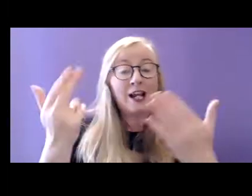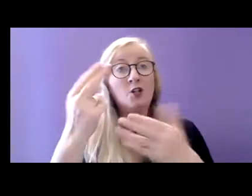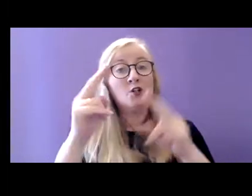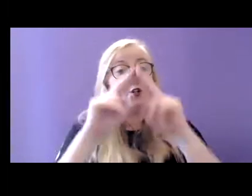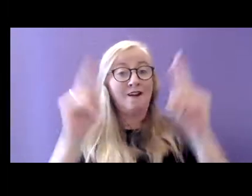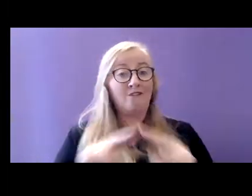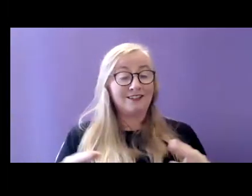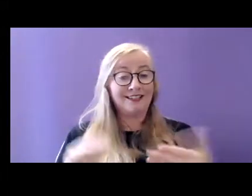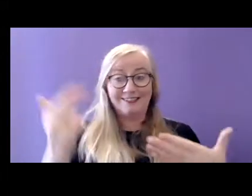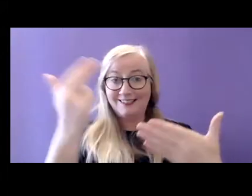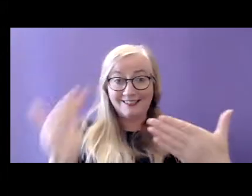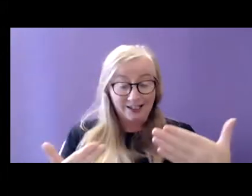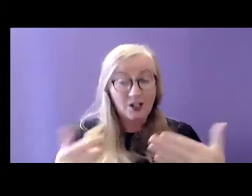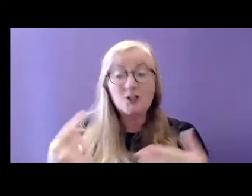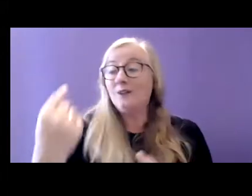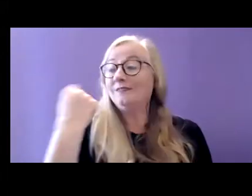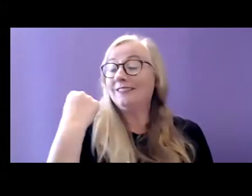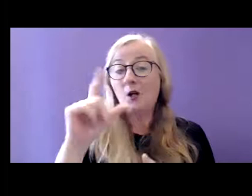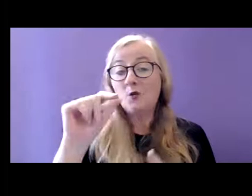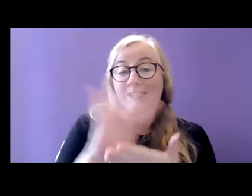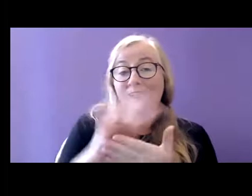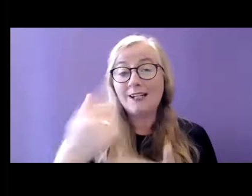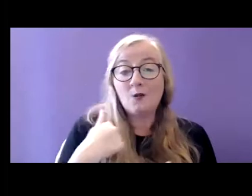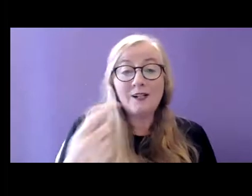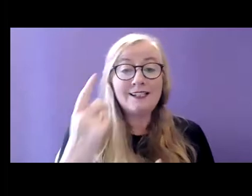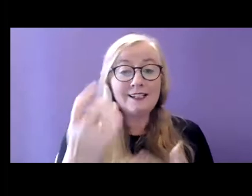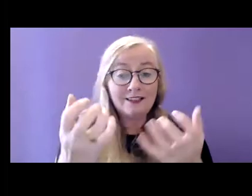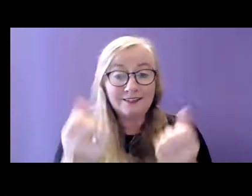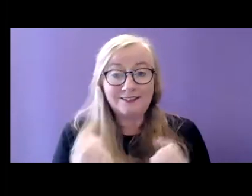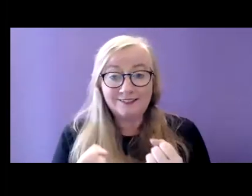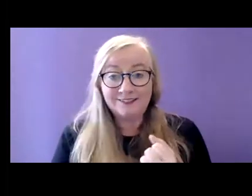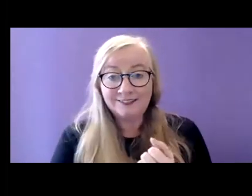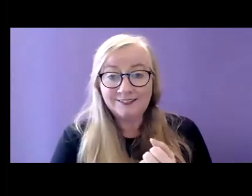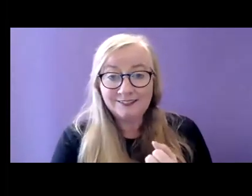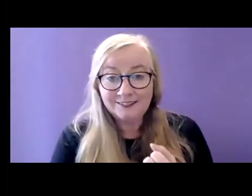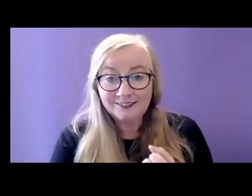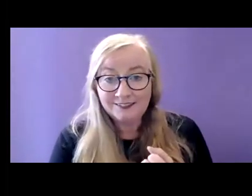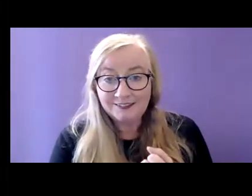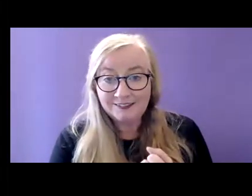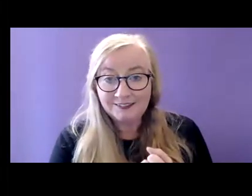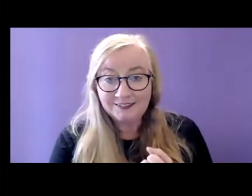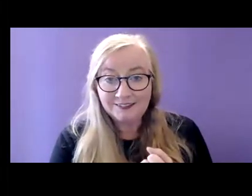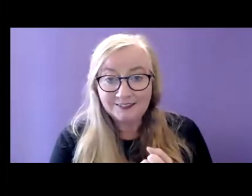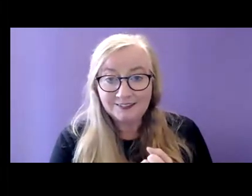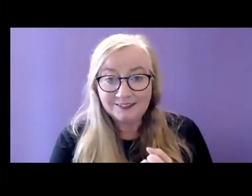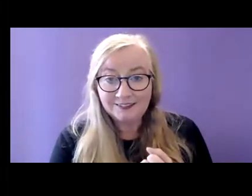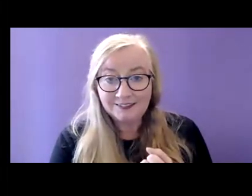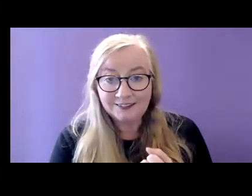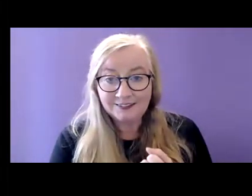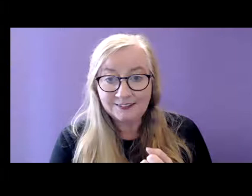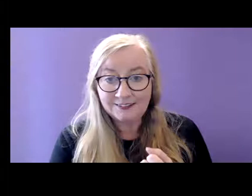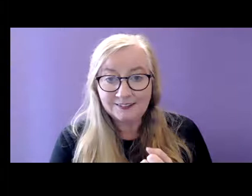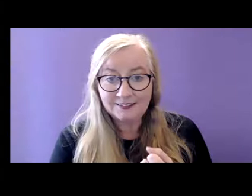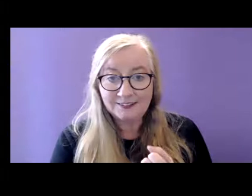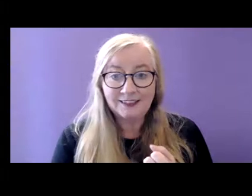In 2019, we received a policy advice paper from the NDA on universal design of homes